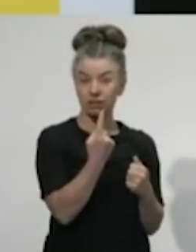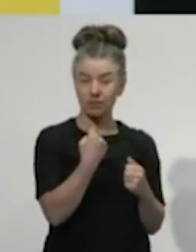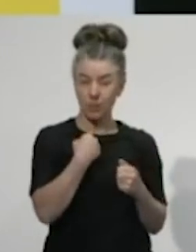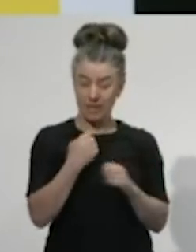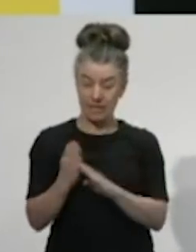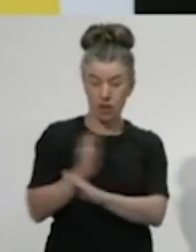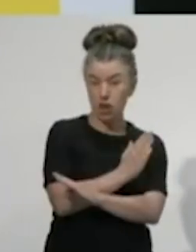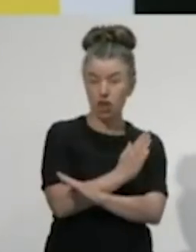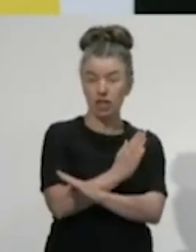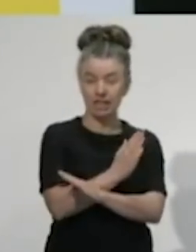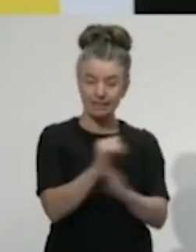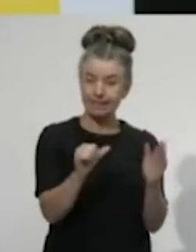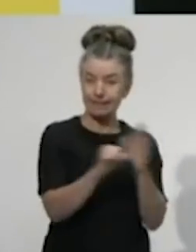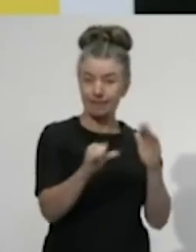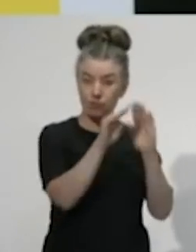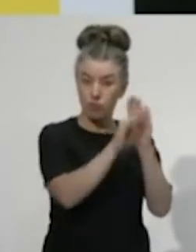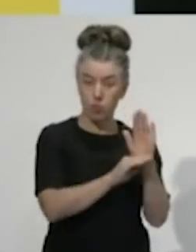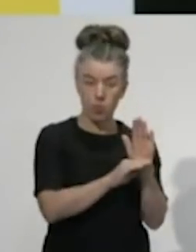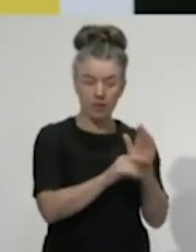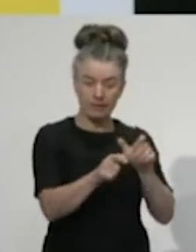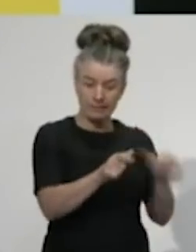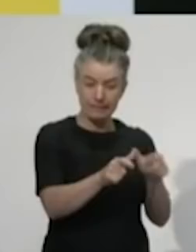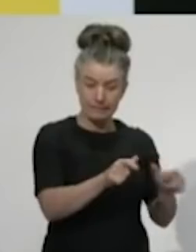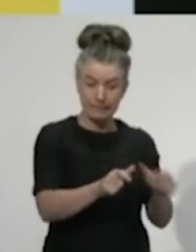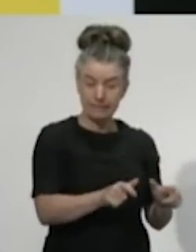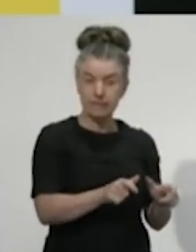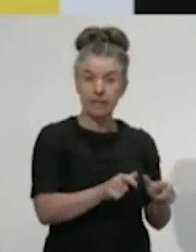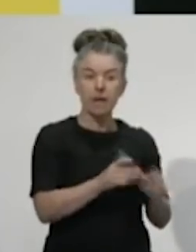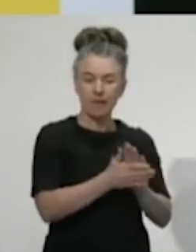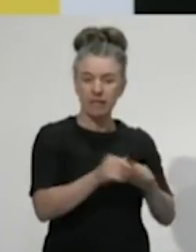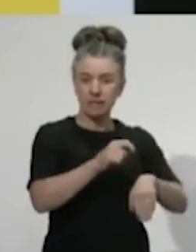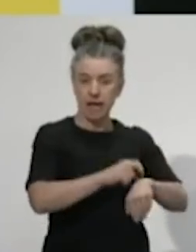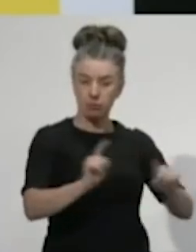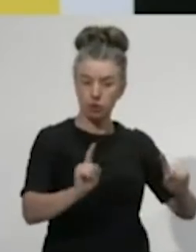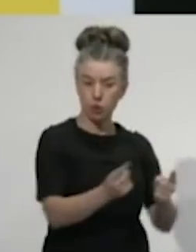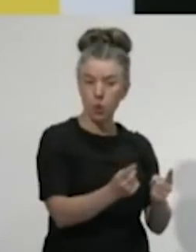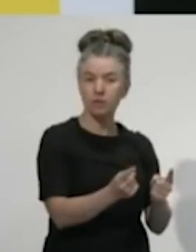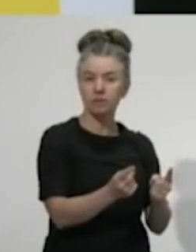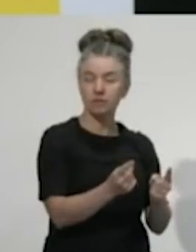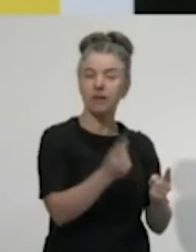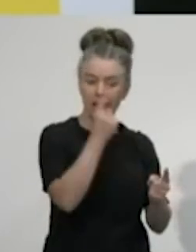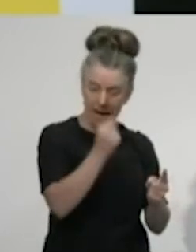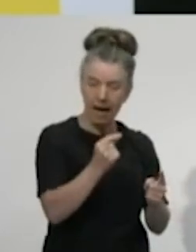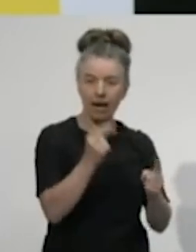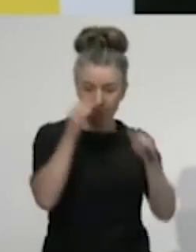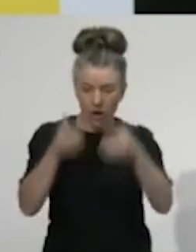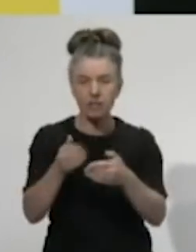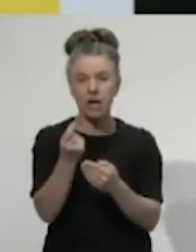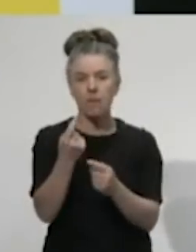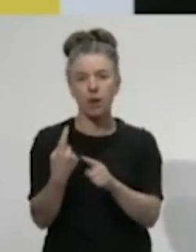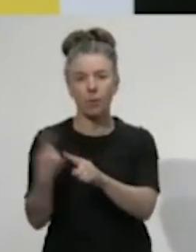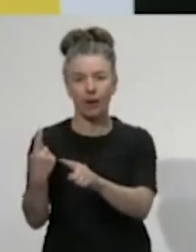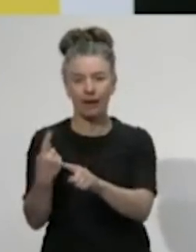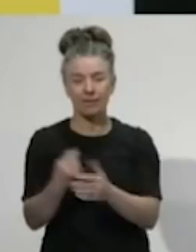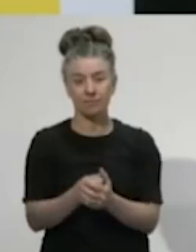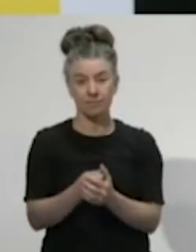hard and early means economic opportunities and faster than many trading partners. I know the last